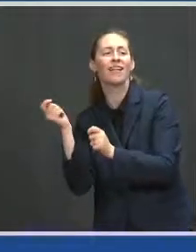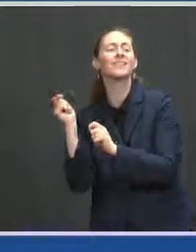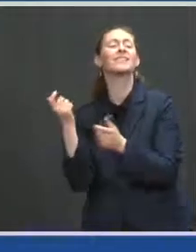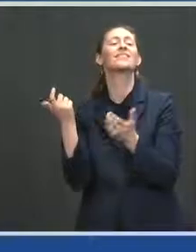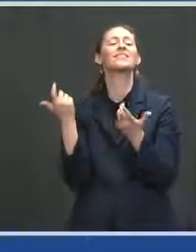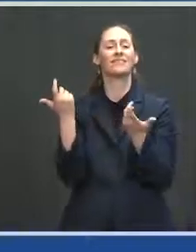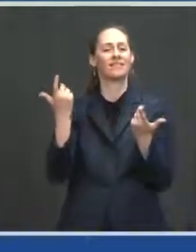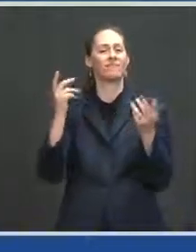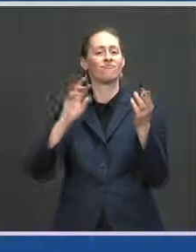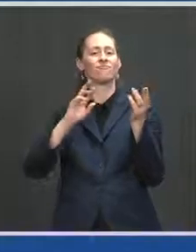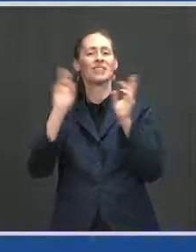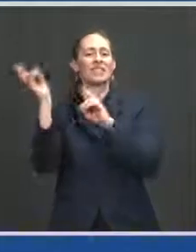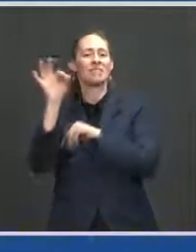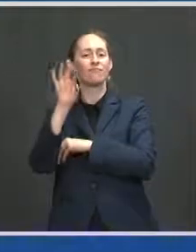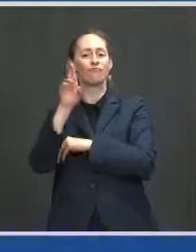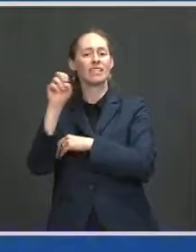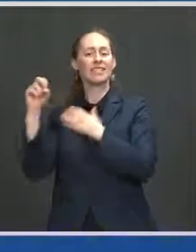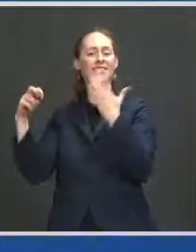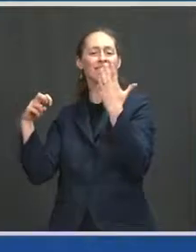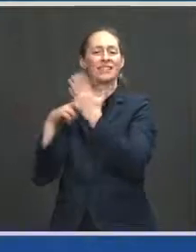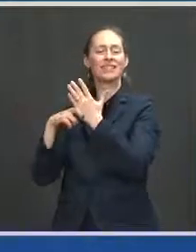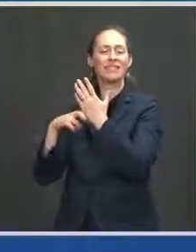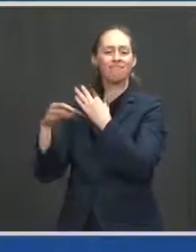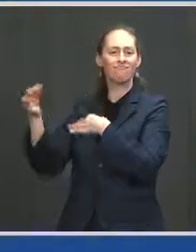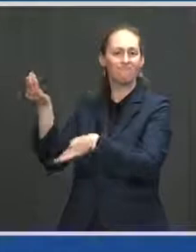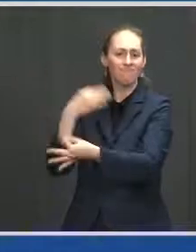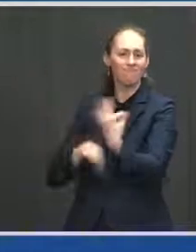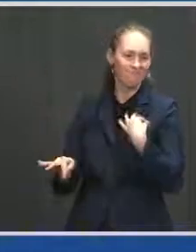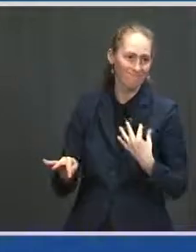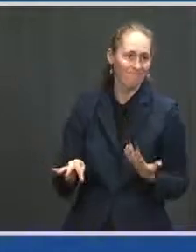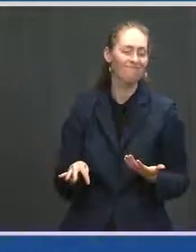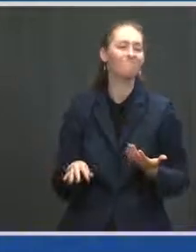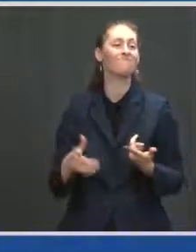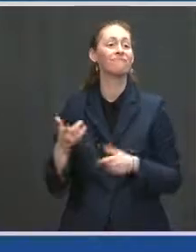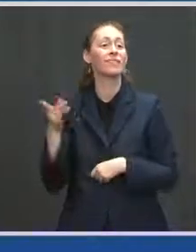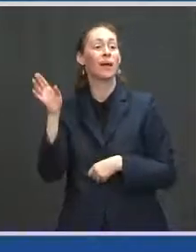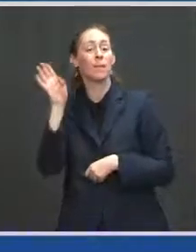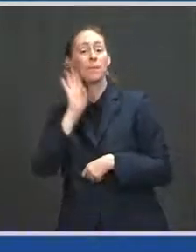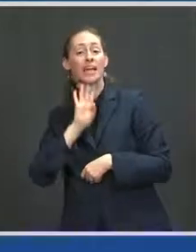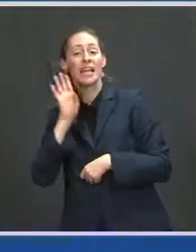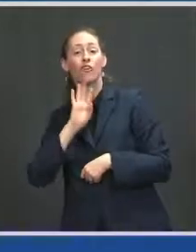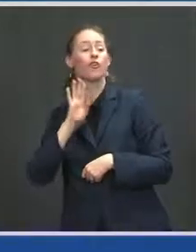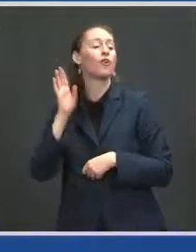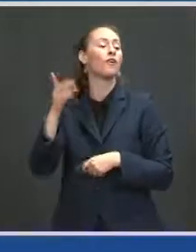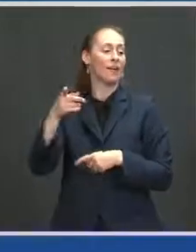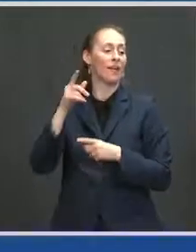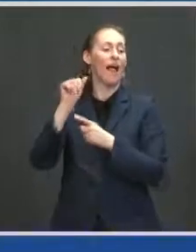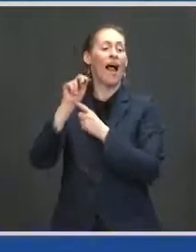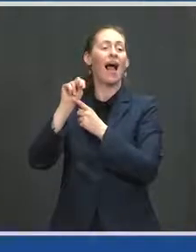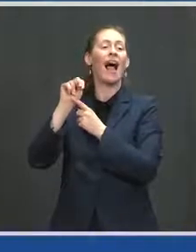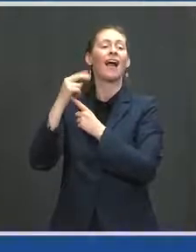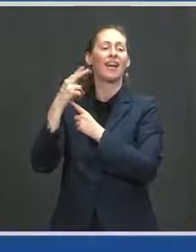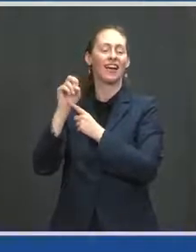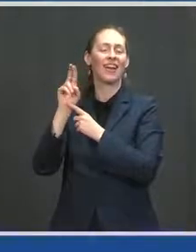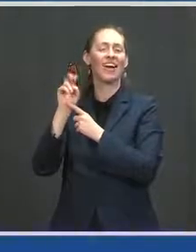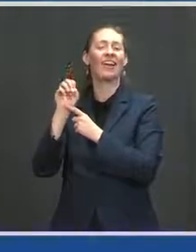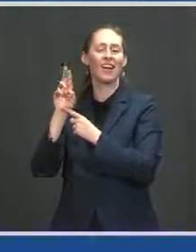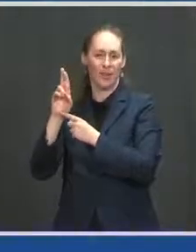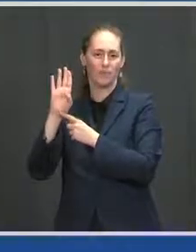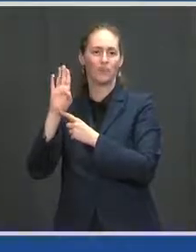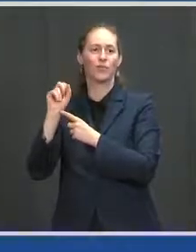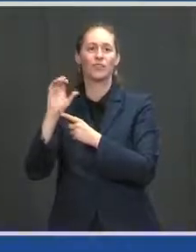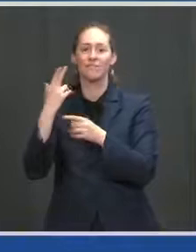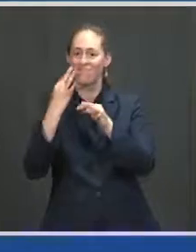And to top it off, Anheuser-Busch announced that beer is on them on July the 4th. That's right, get a shot and have a beer.